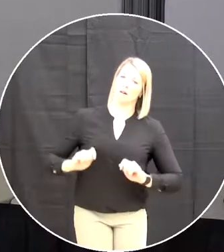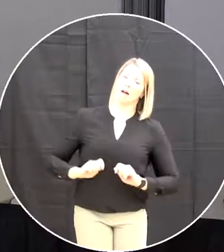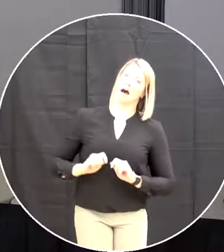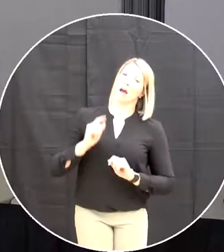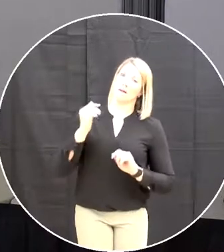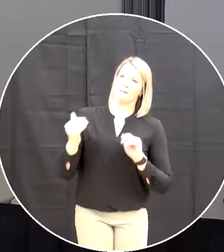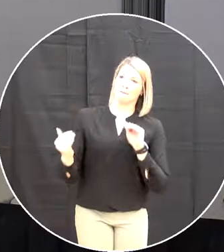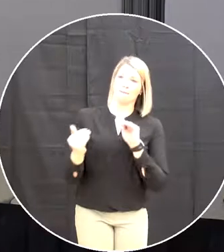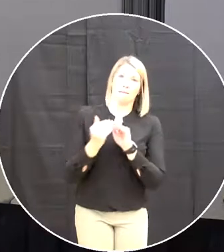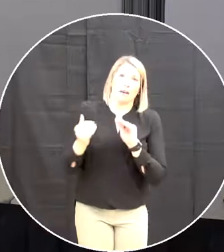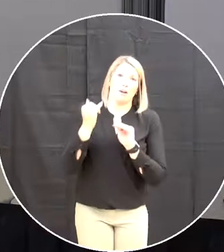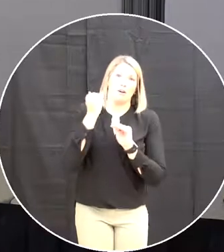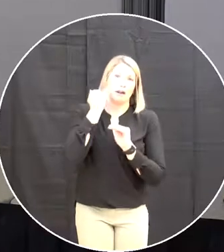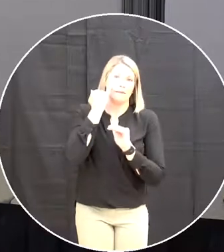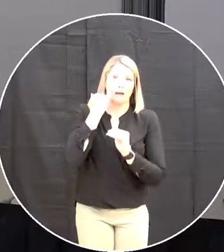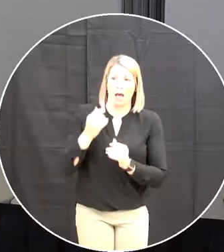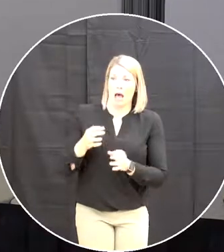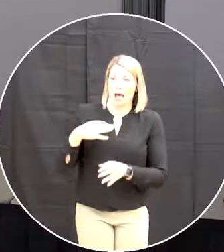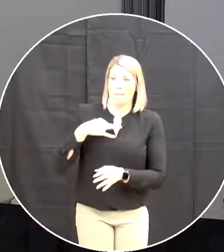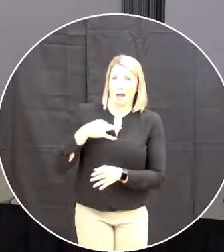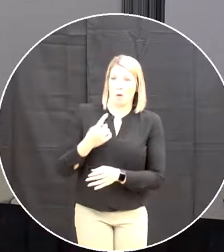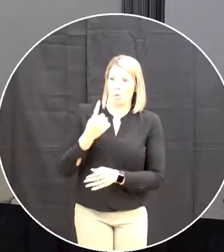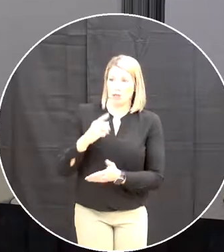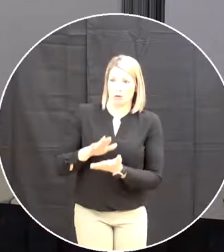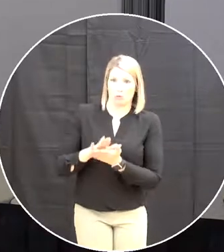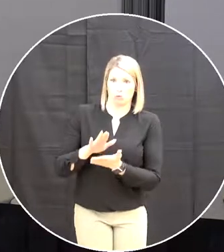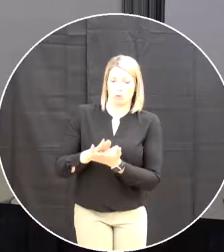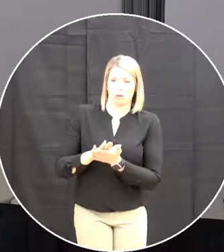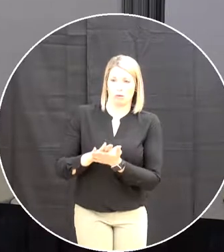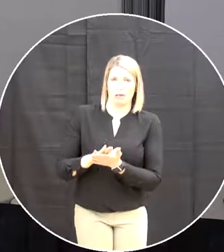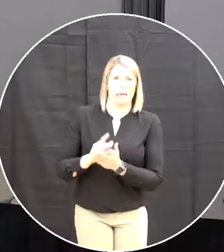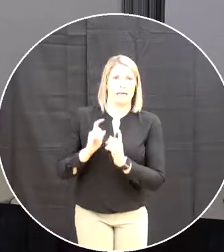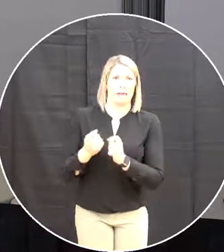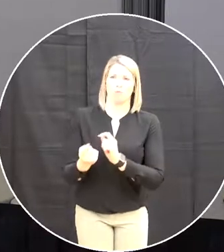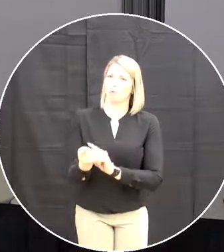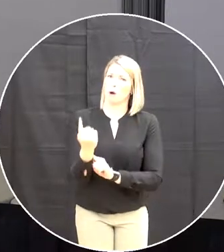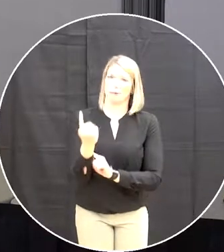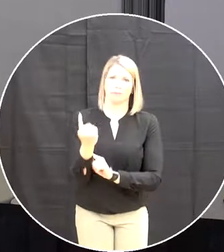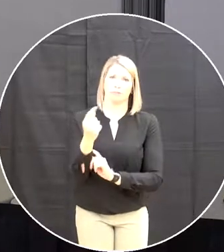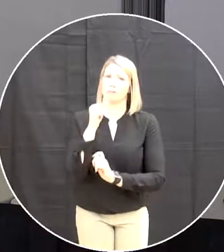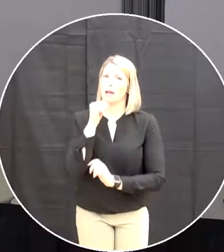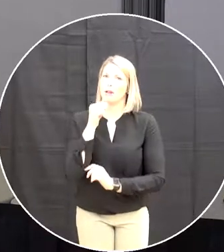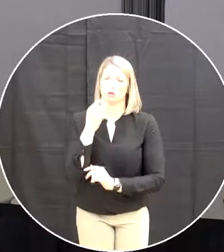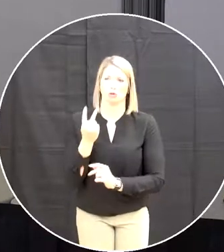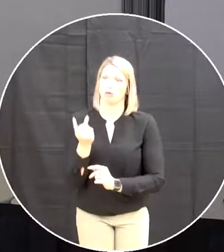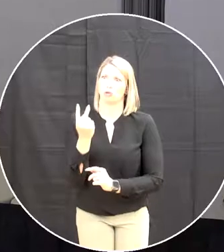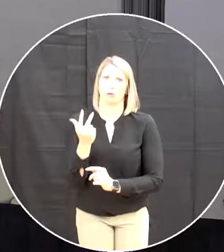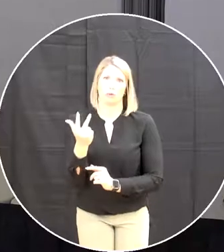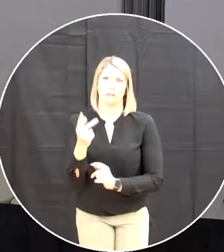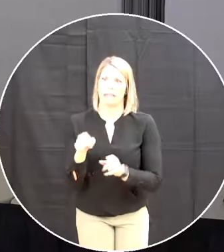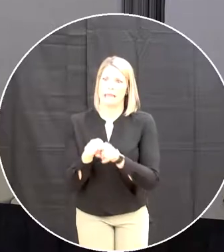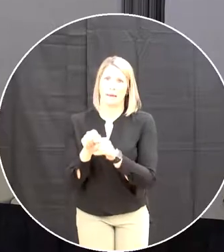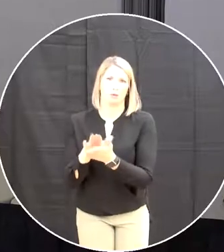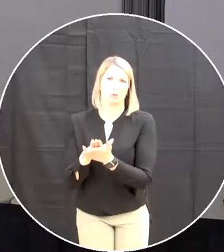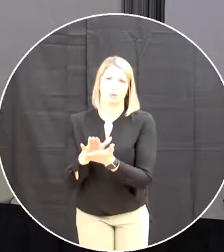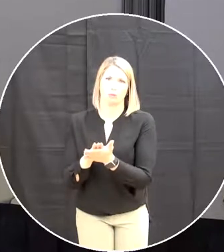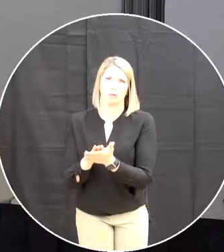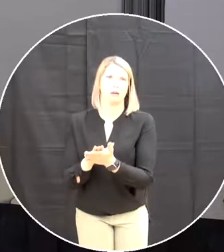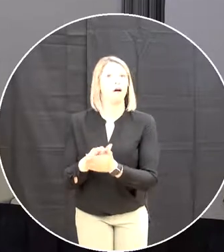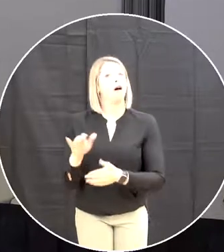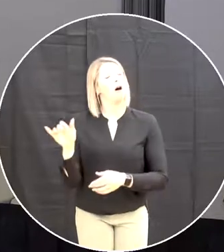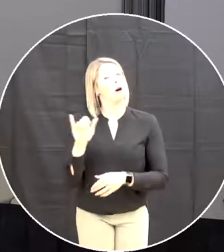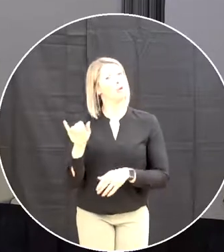in a given school year and there's also funding that can be considered for lower grade levels